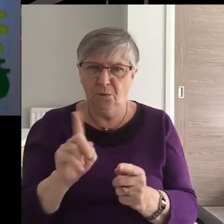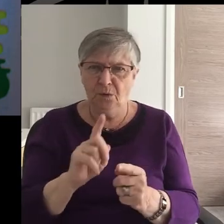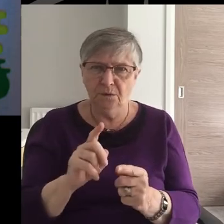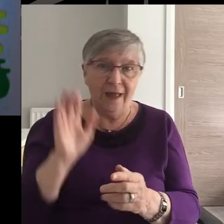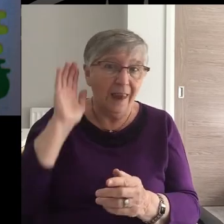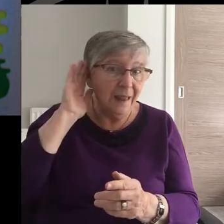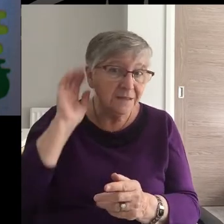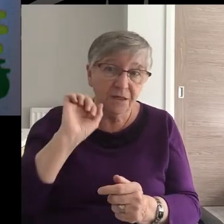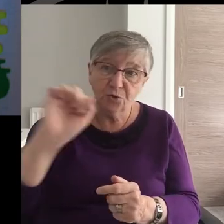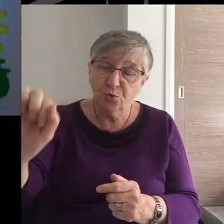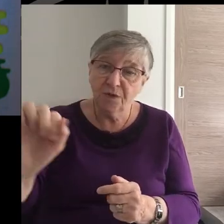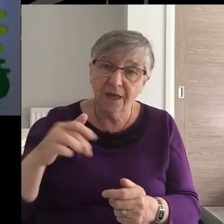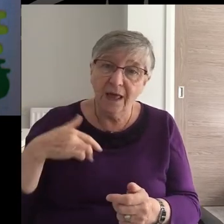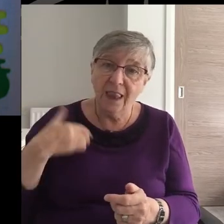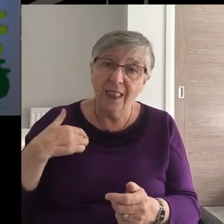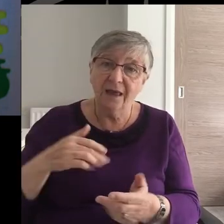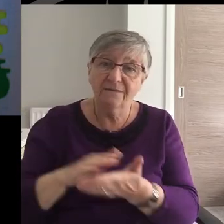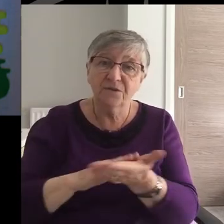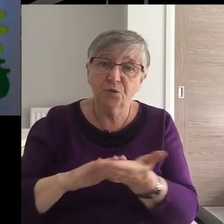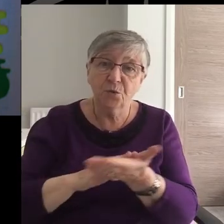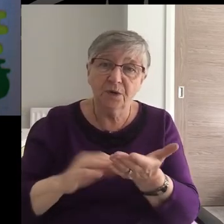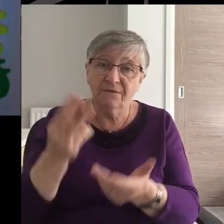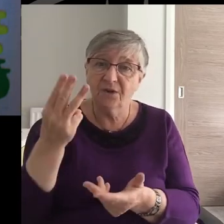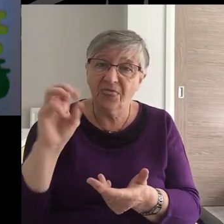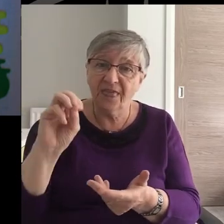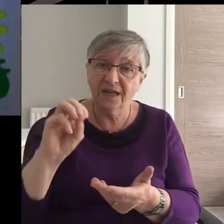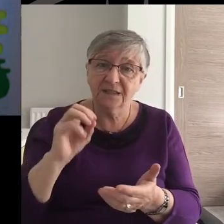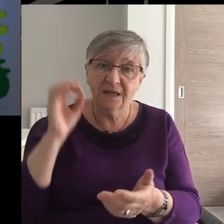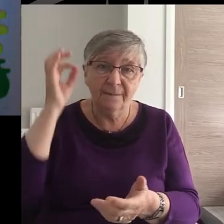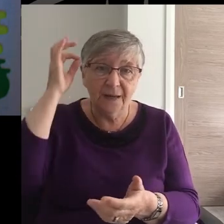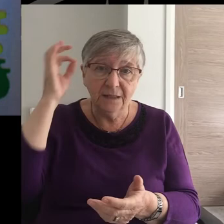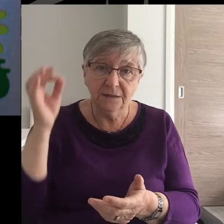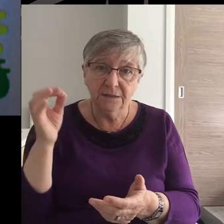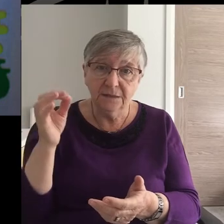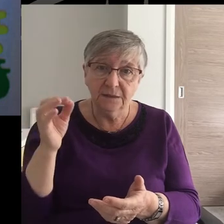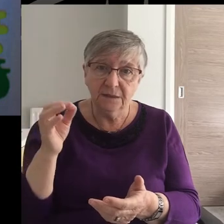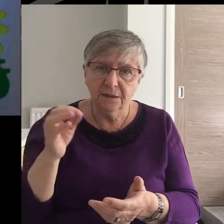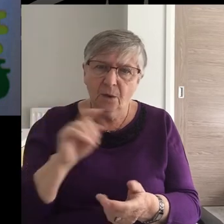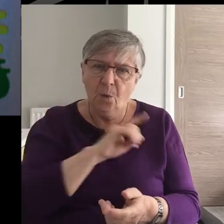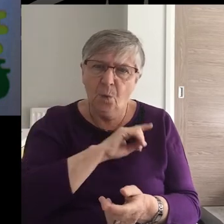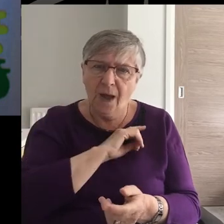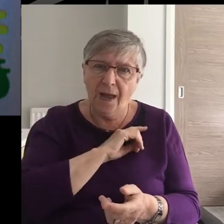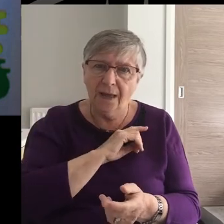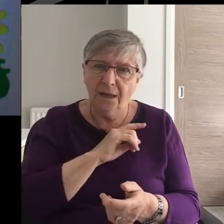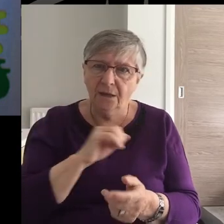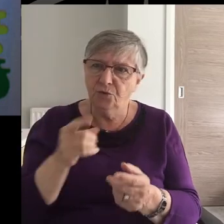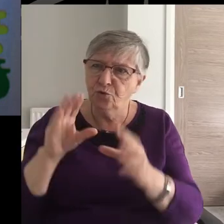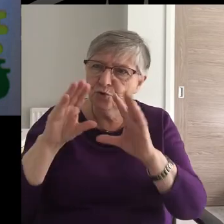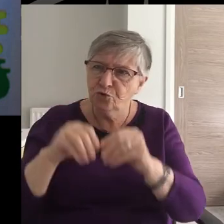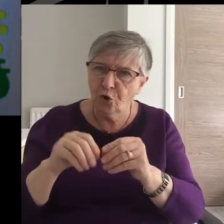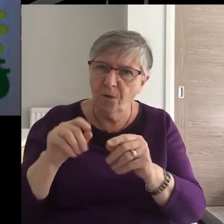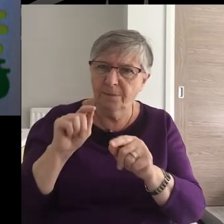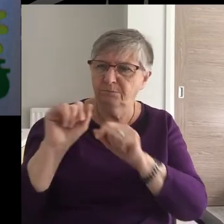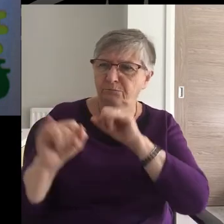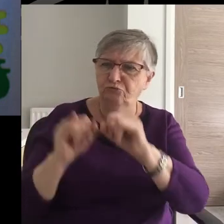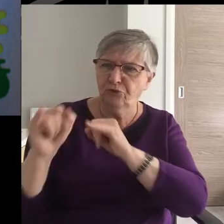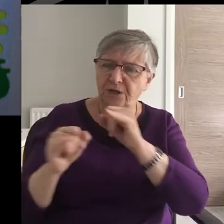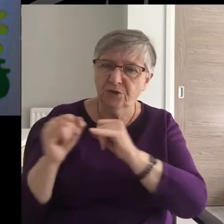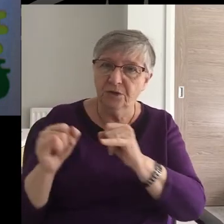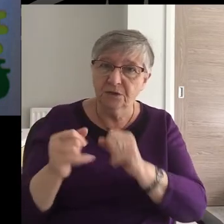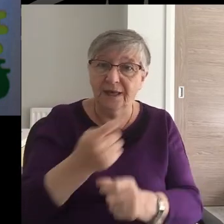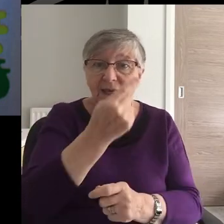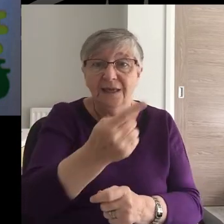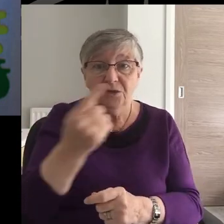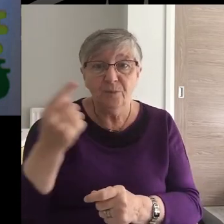life story for 30 minutes. The goal is to fight prejudice. Each person has a